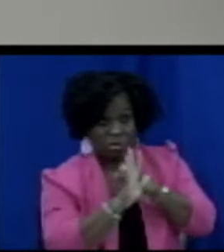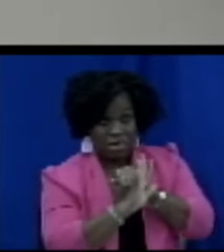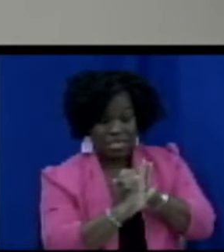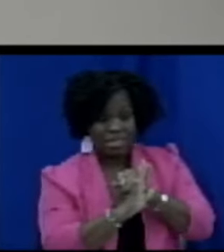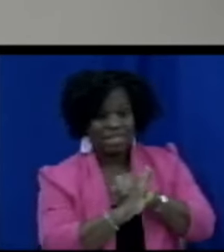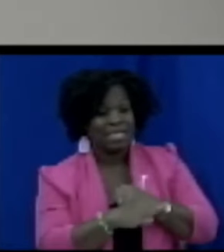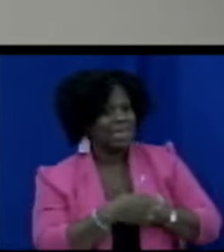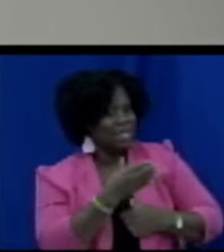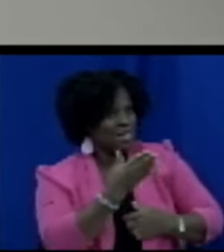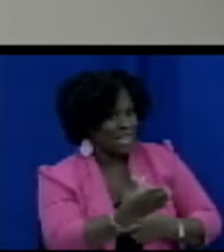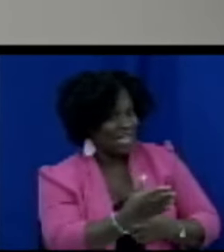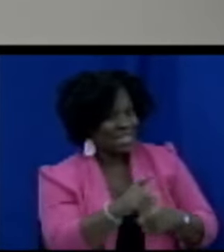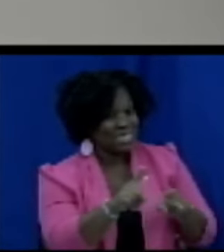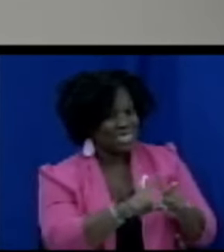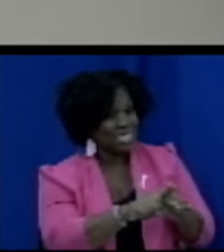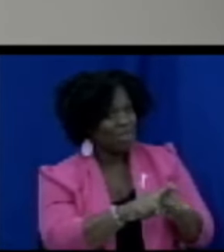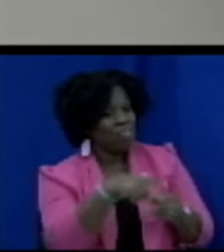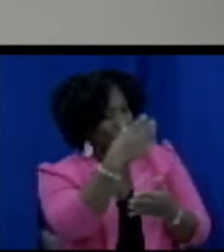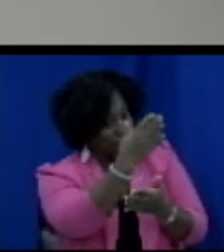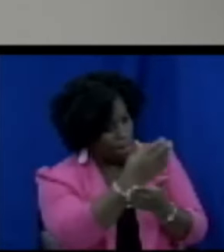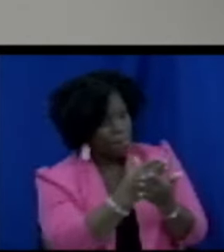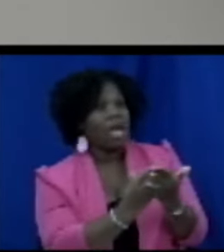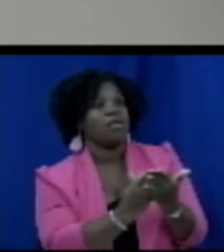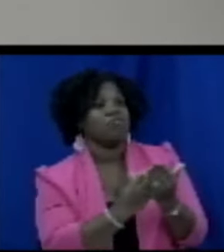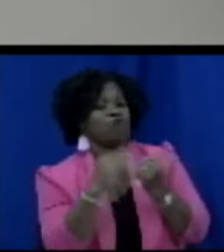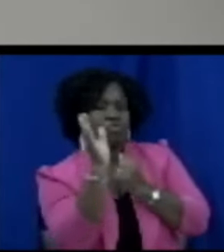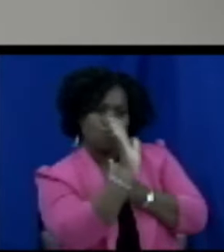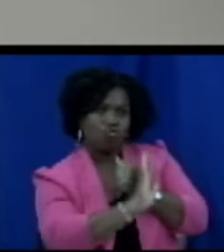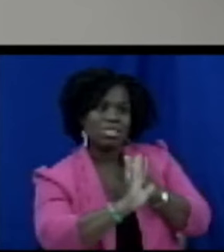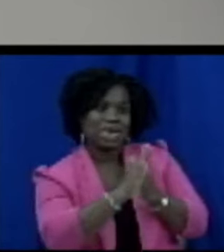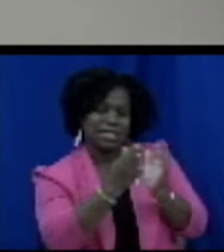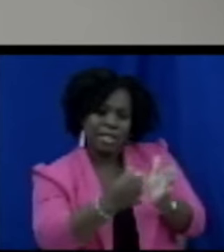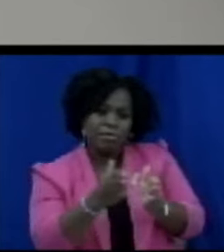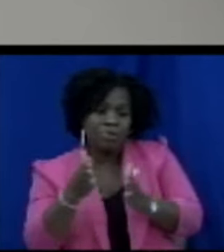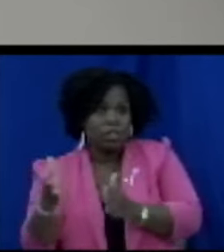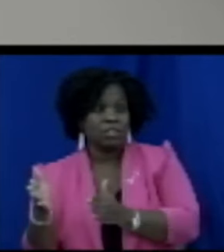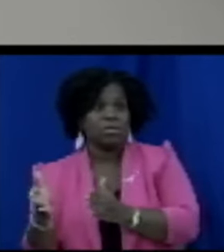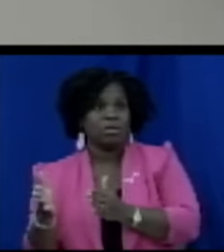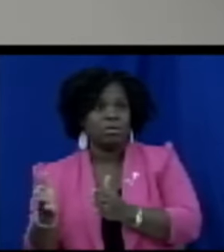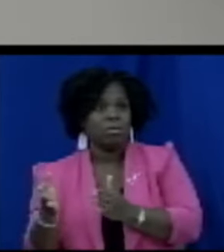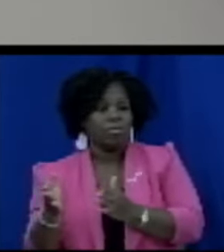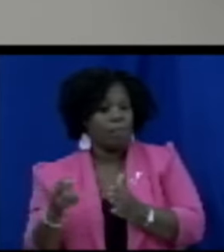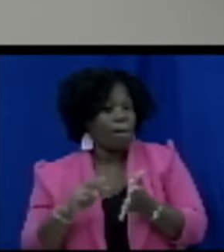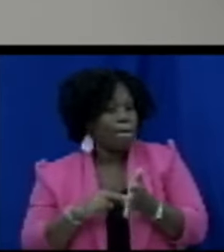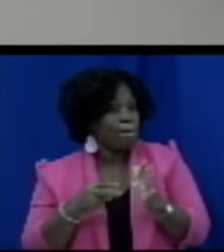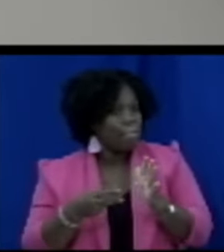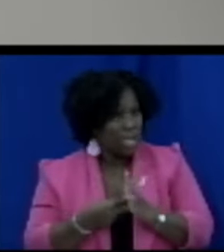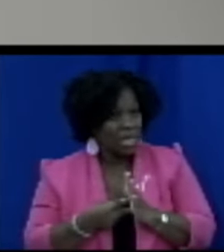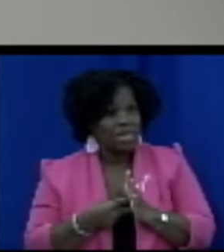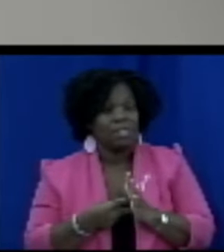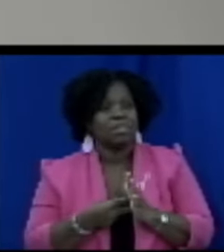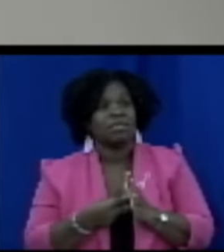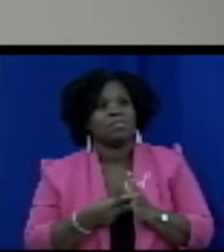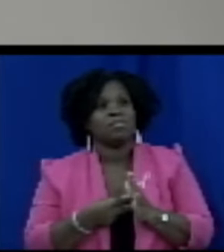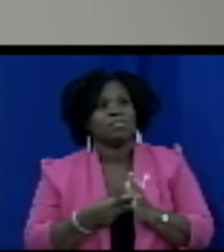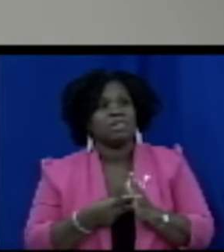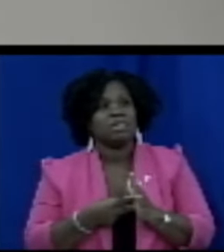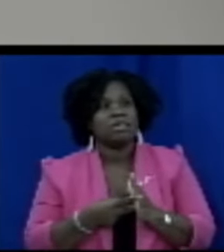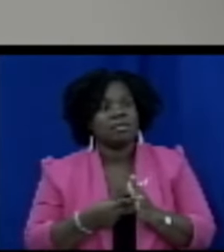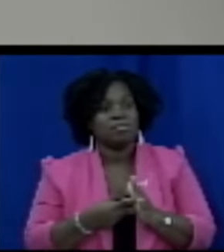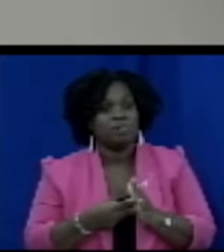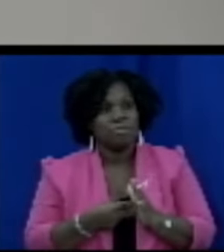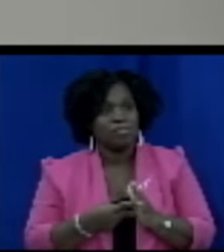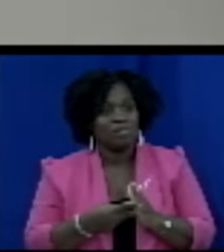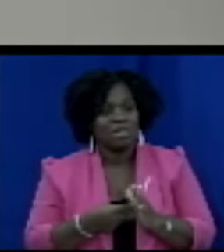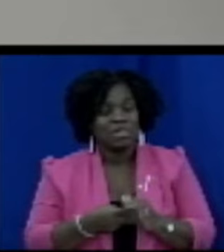are a part of the protection process meaning unscrupulous boards can do things that can